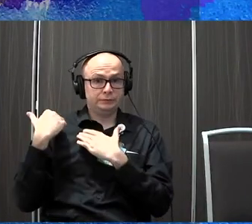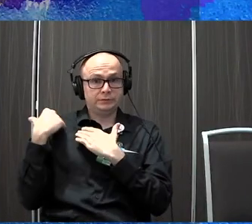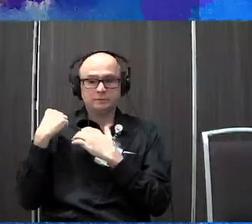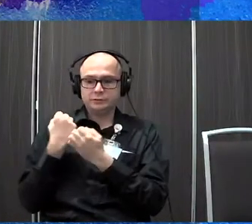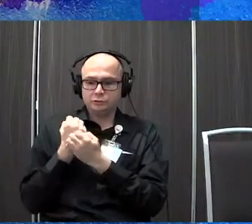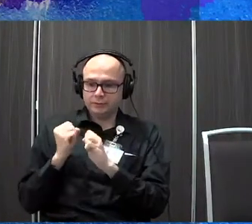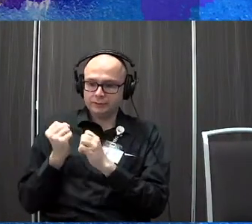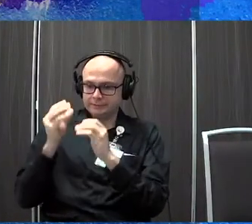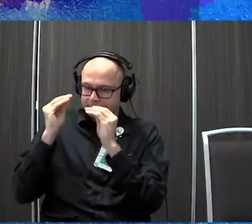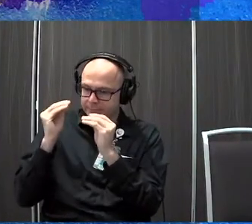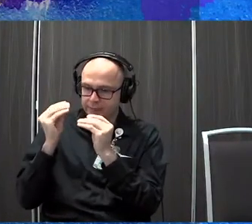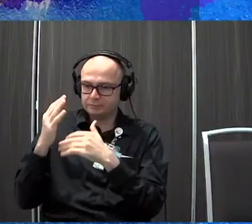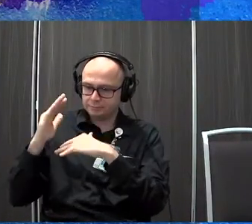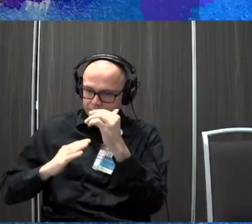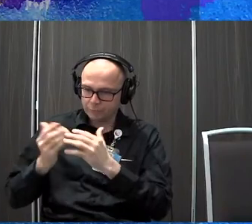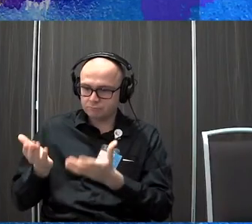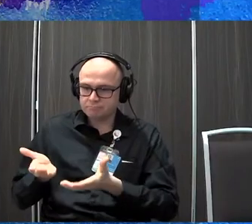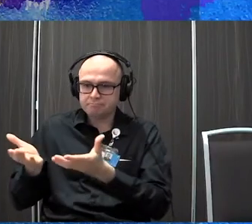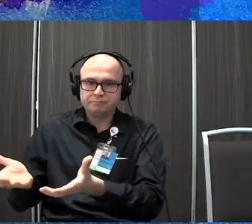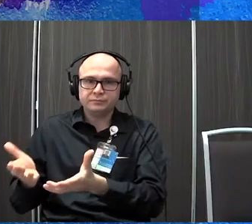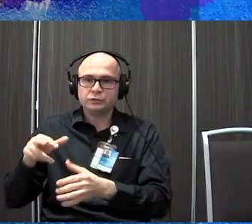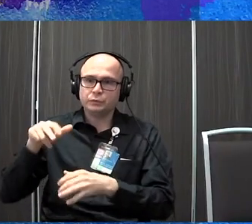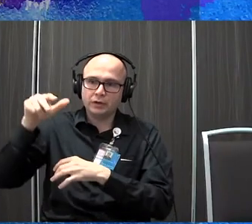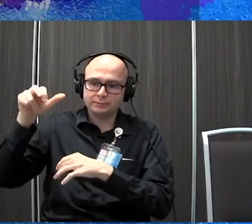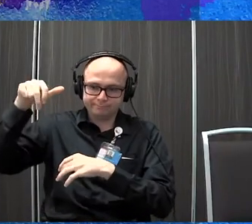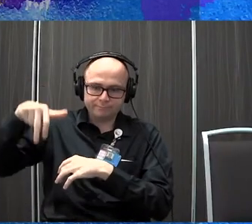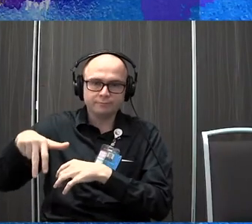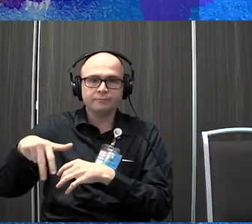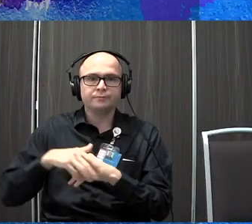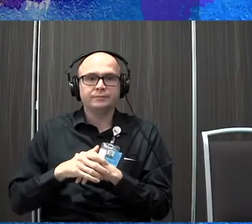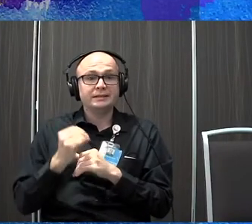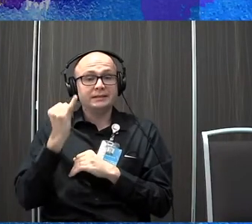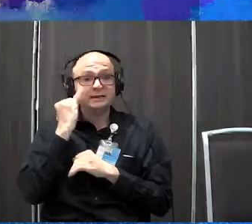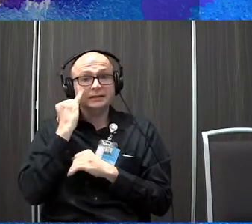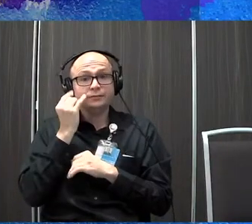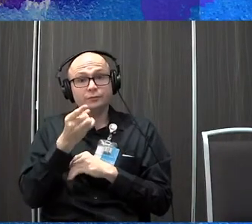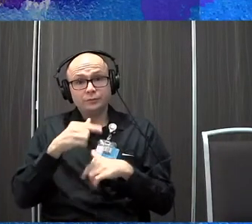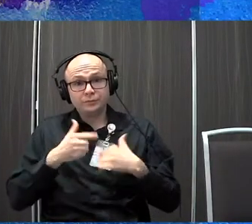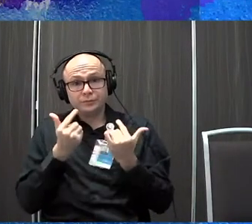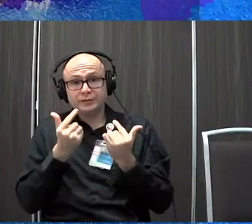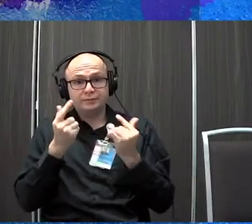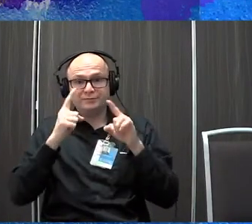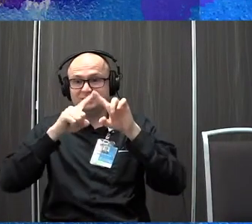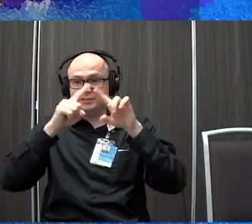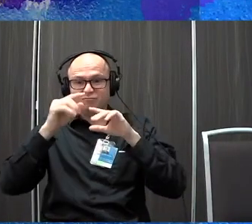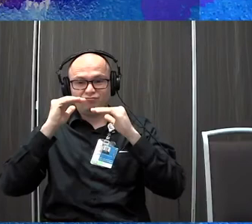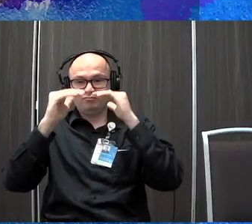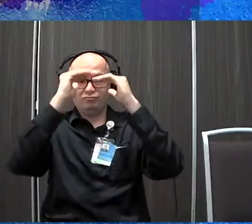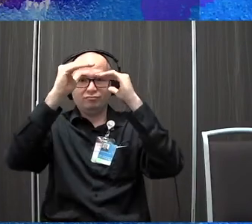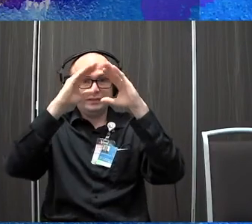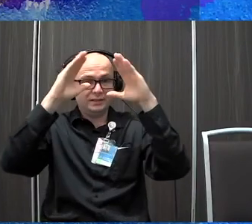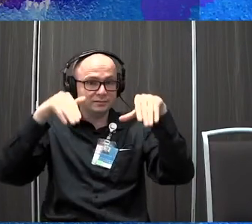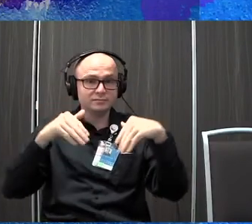for them to get them comfortable, um, with walking up and down stairs, particularly if you, you know, if you live in a multi-story home, that's an everyday